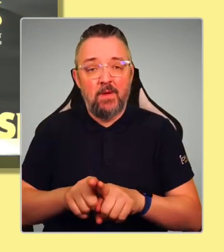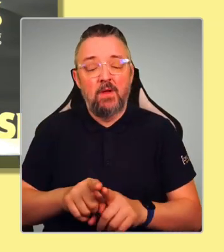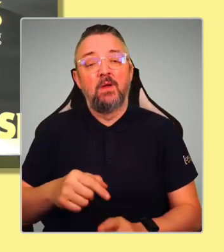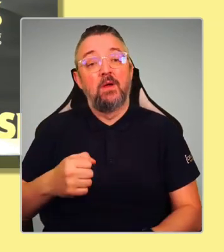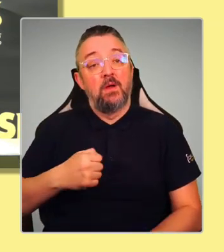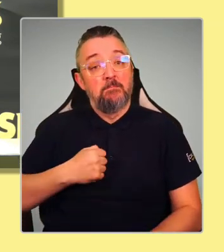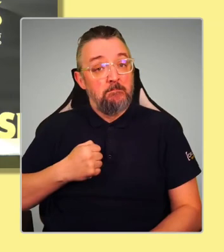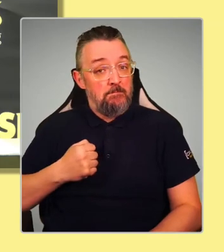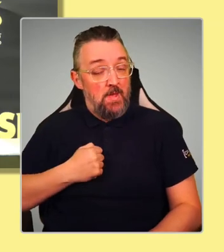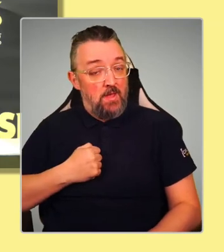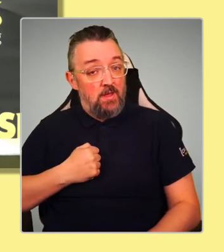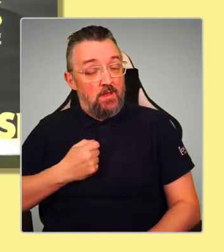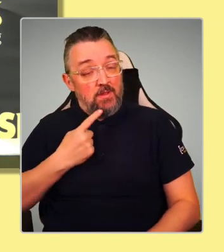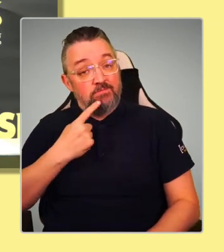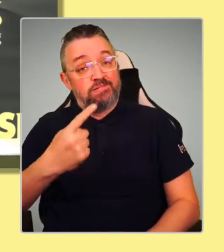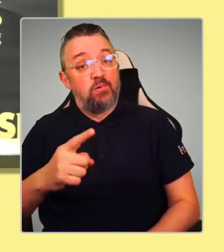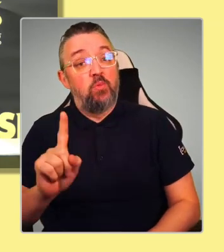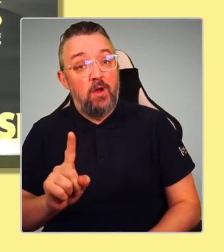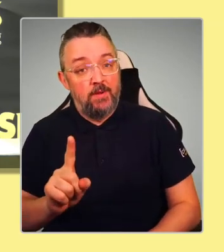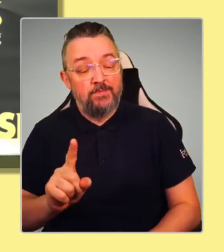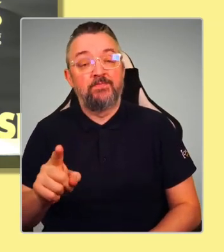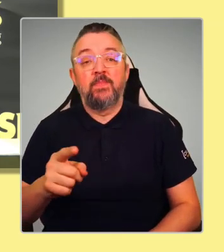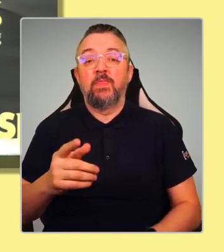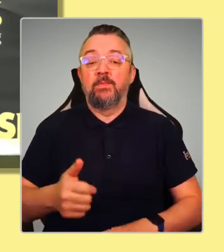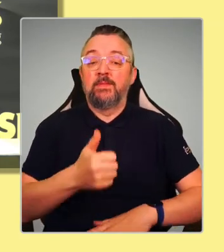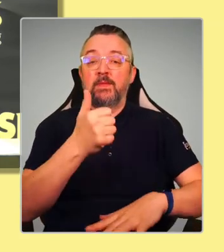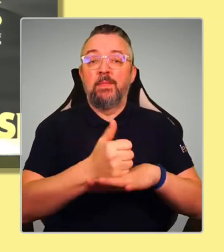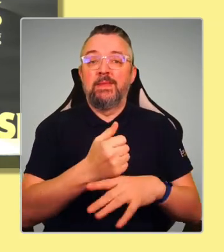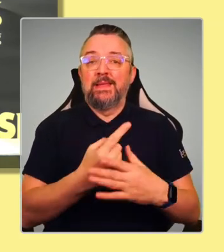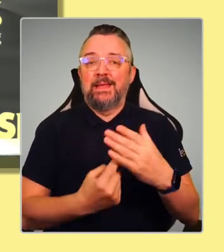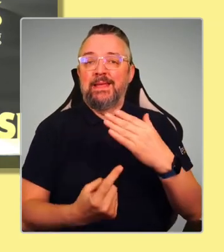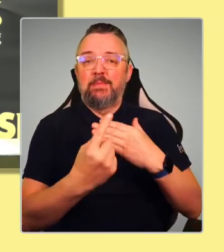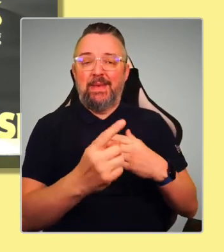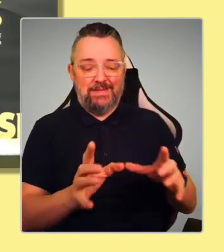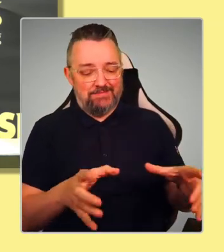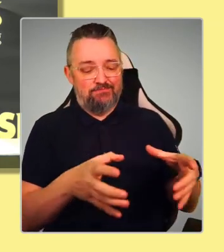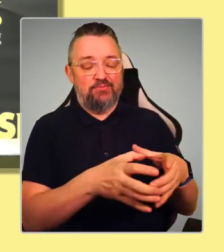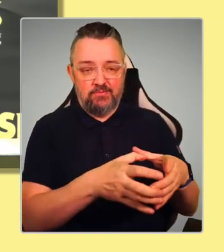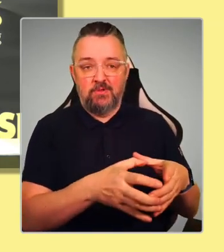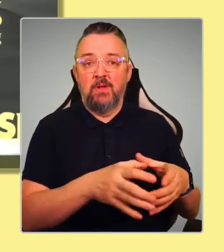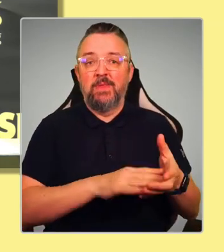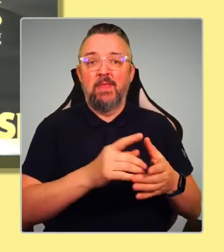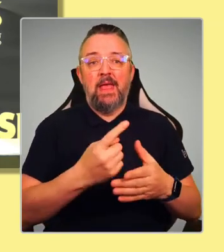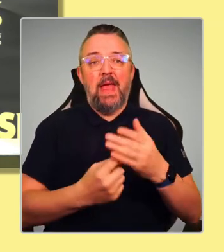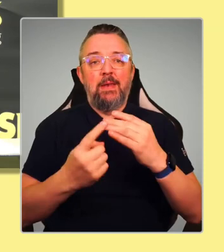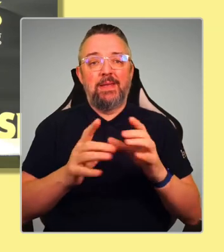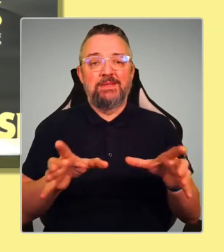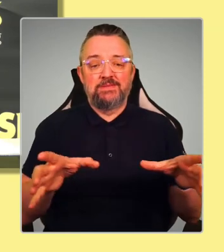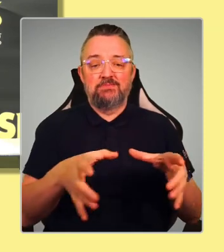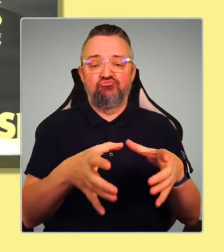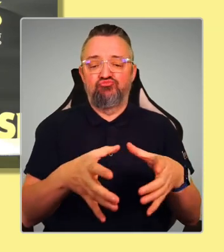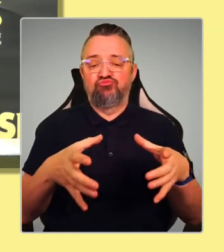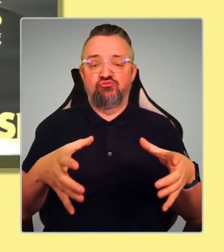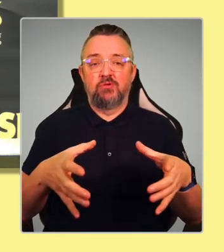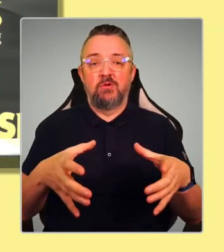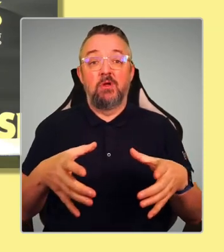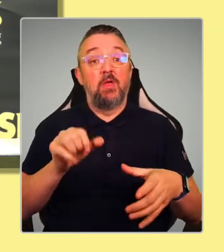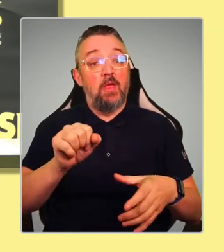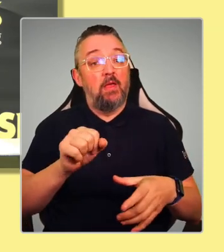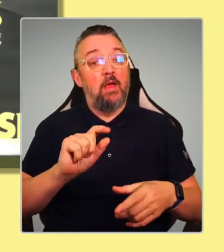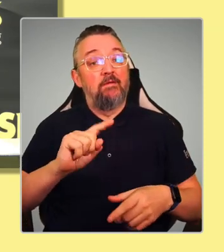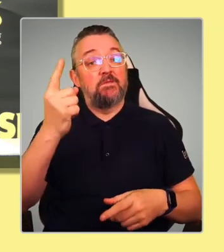that with the independence convention, we can set the indie movement free. I don't think that should be the job of the first minister. I think that